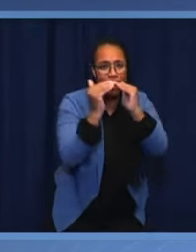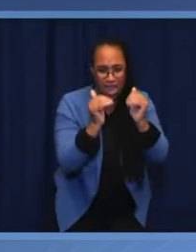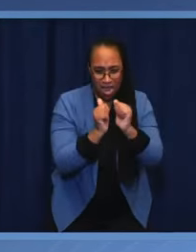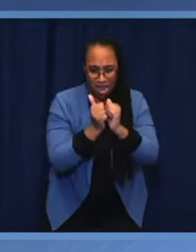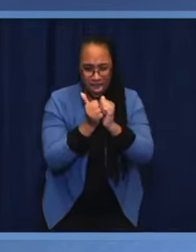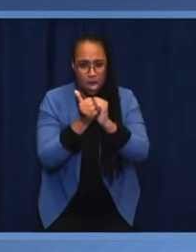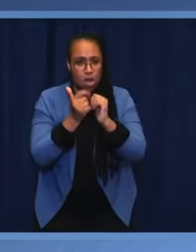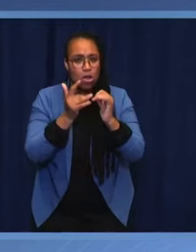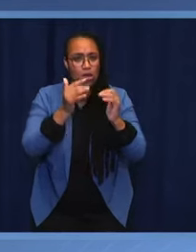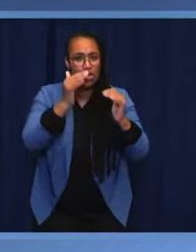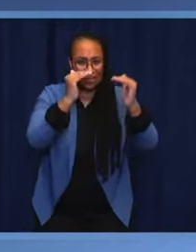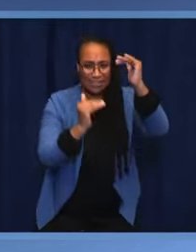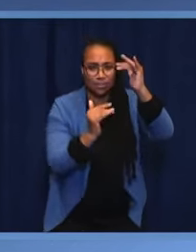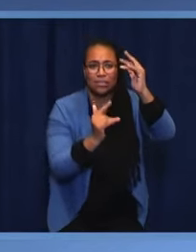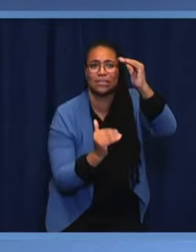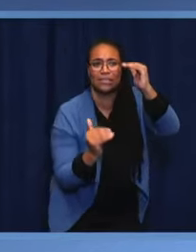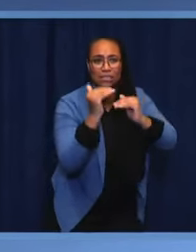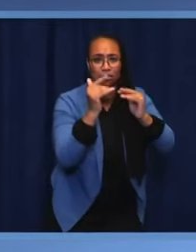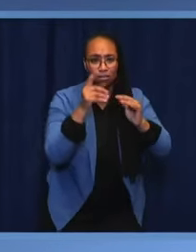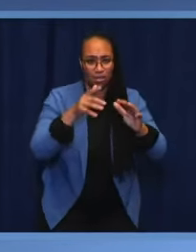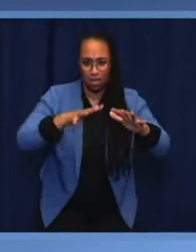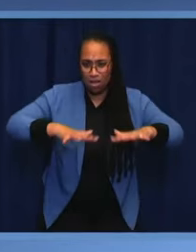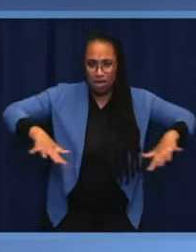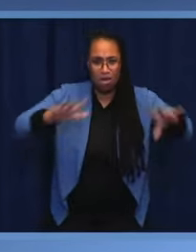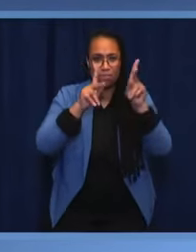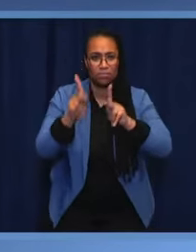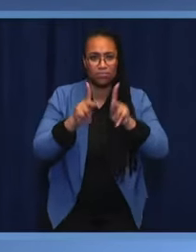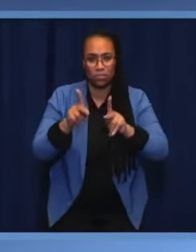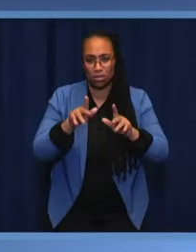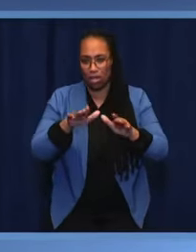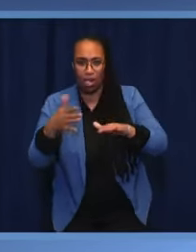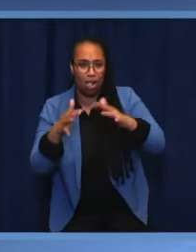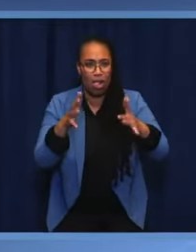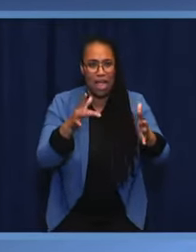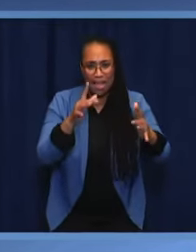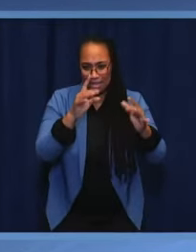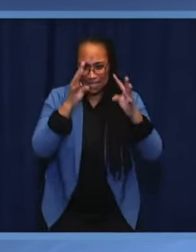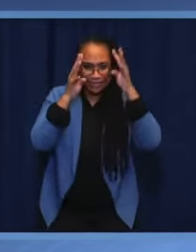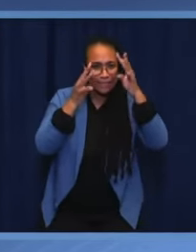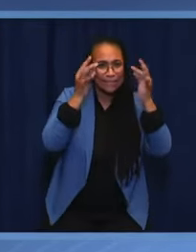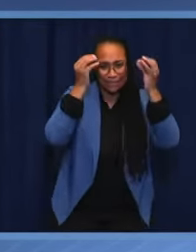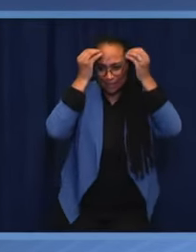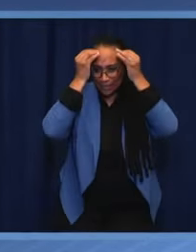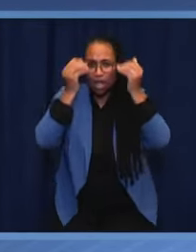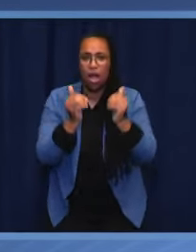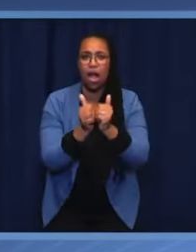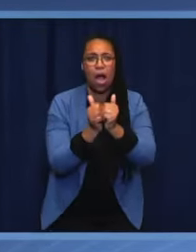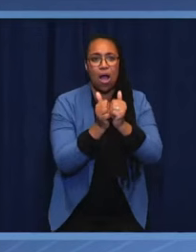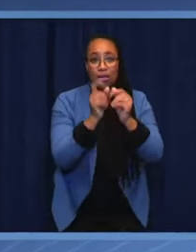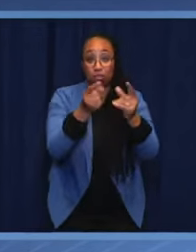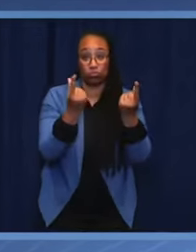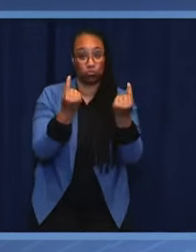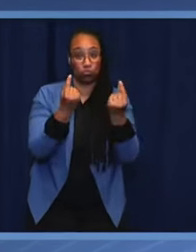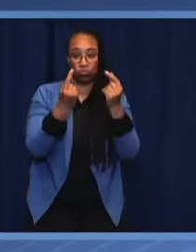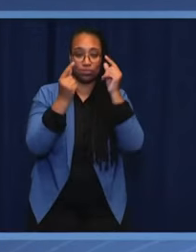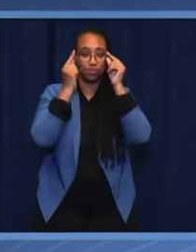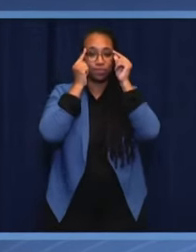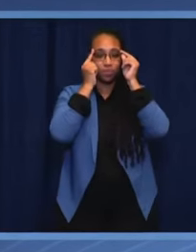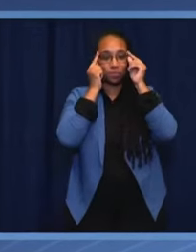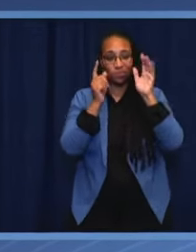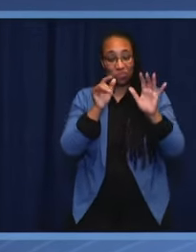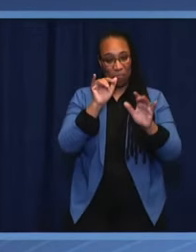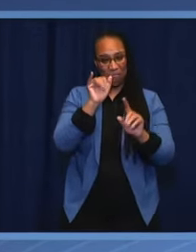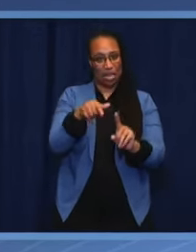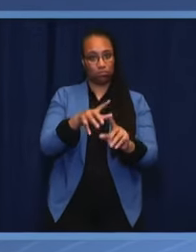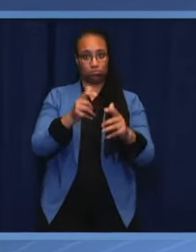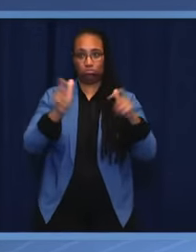countries and the enormous impact that these loyal trade